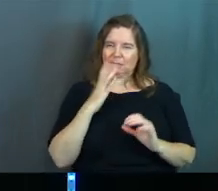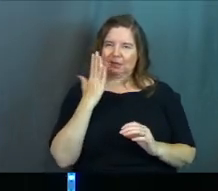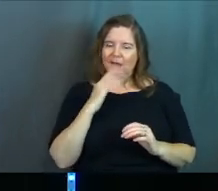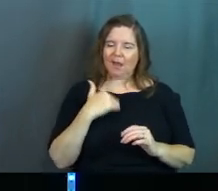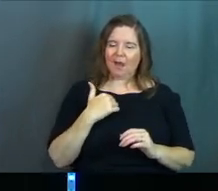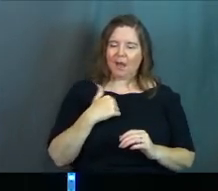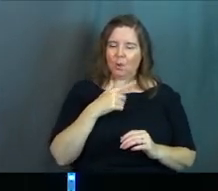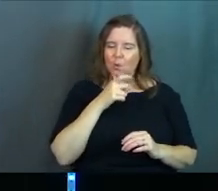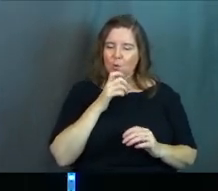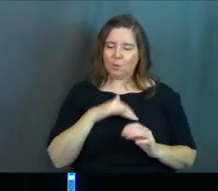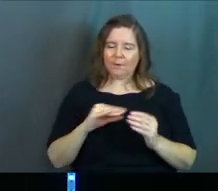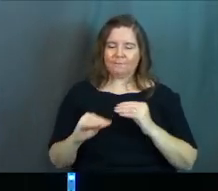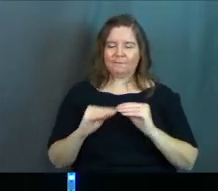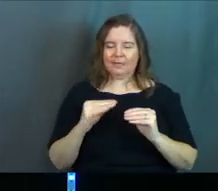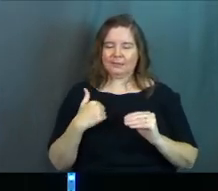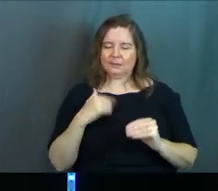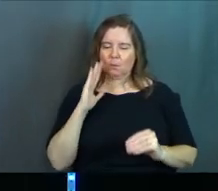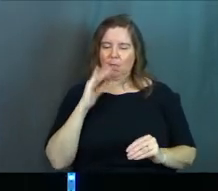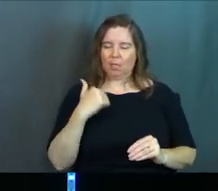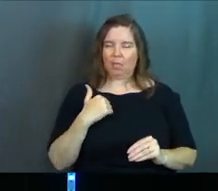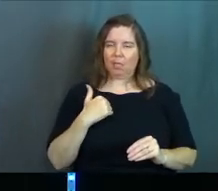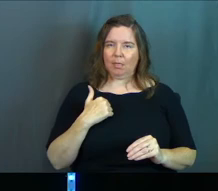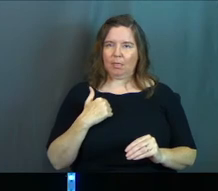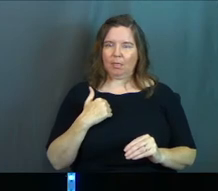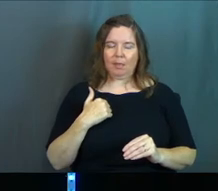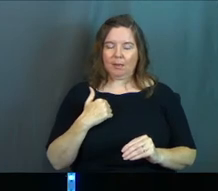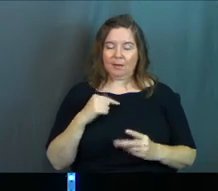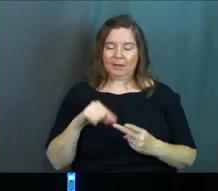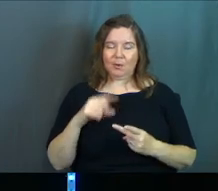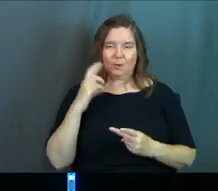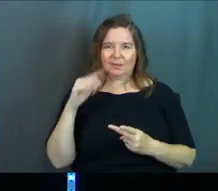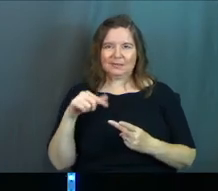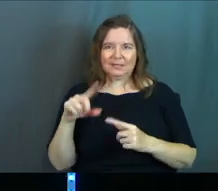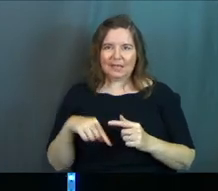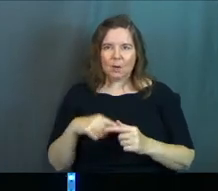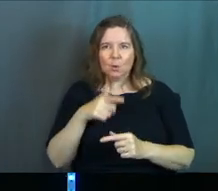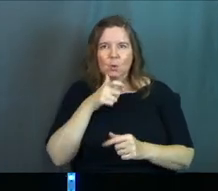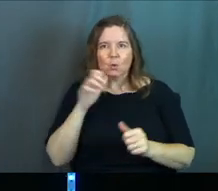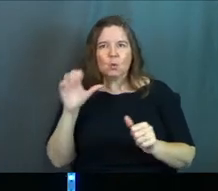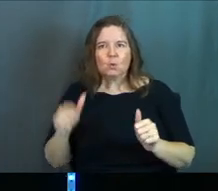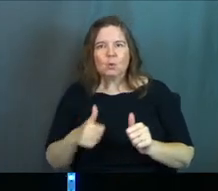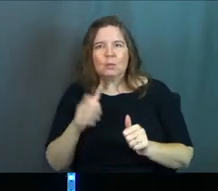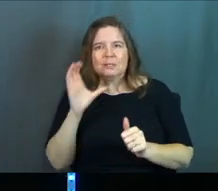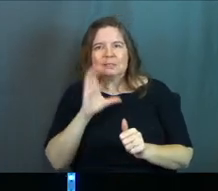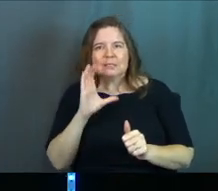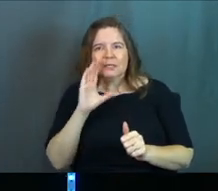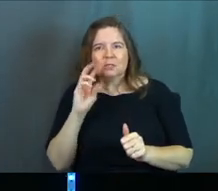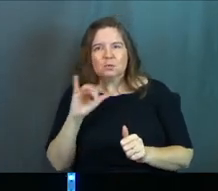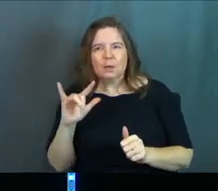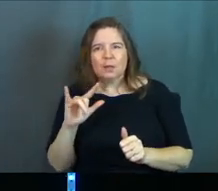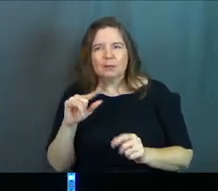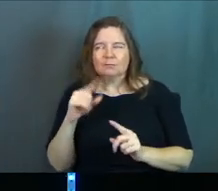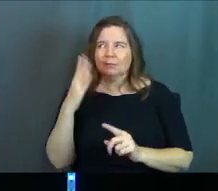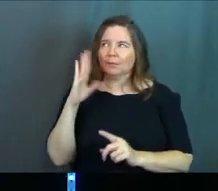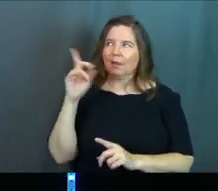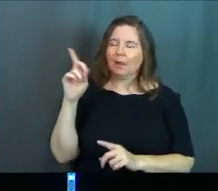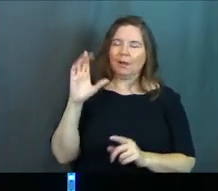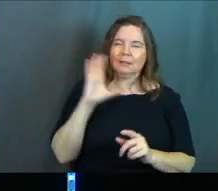God. I'm the one who will fix this. And He realizes He can't. Who seeks will? God does.